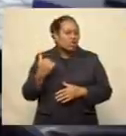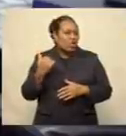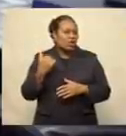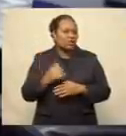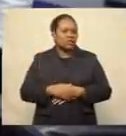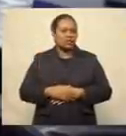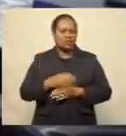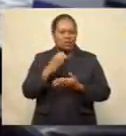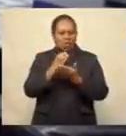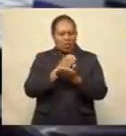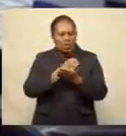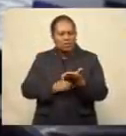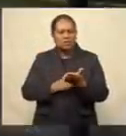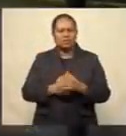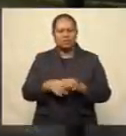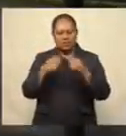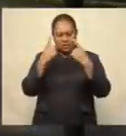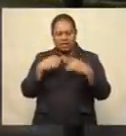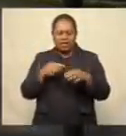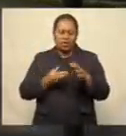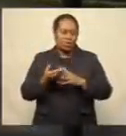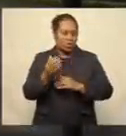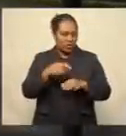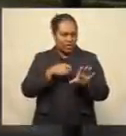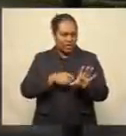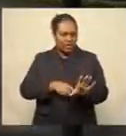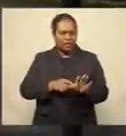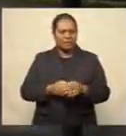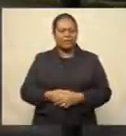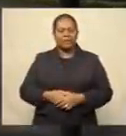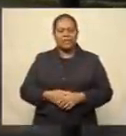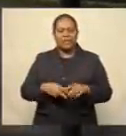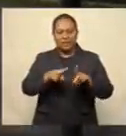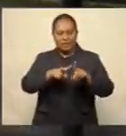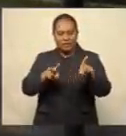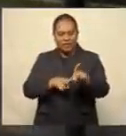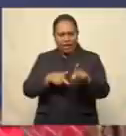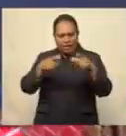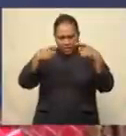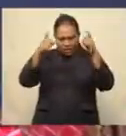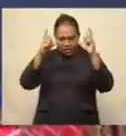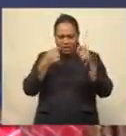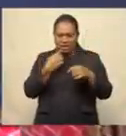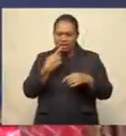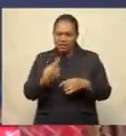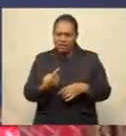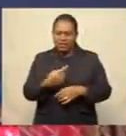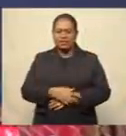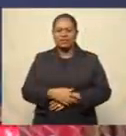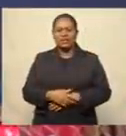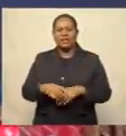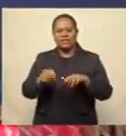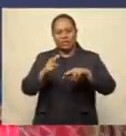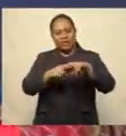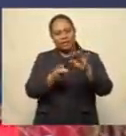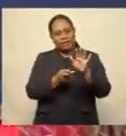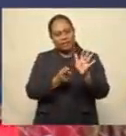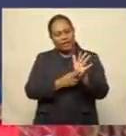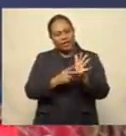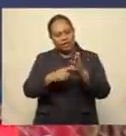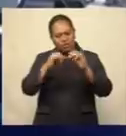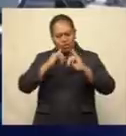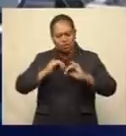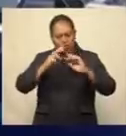that are offered online throughout the year. FNU Vice-Chancellor Professor Toby Wilkinson says FNU is committed to research